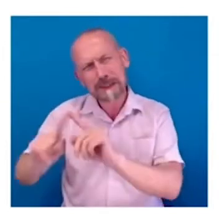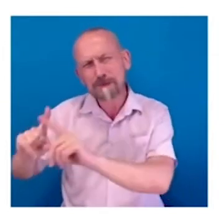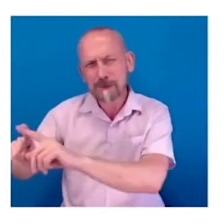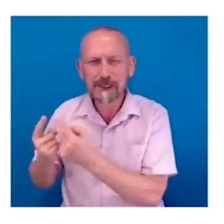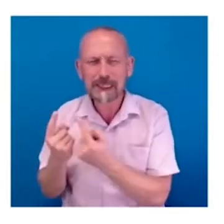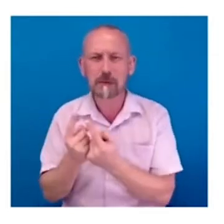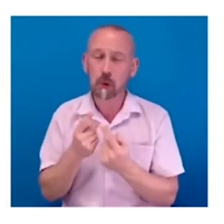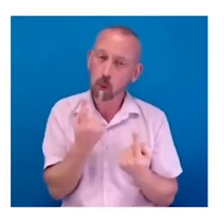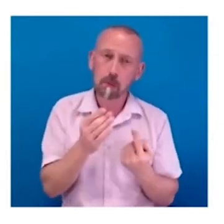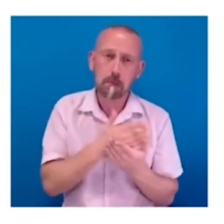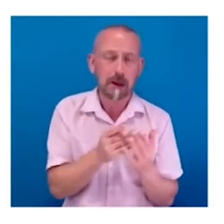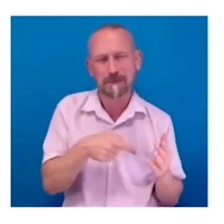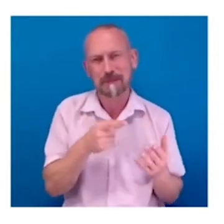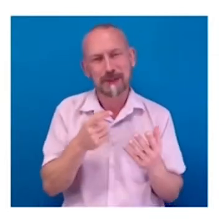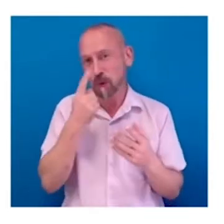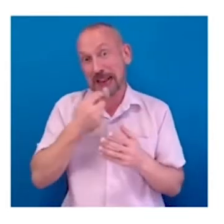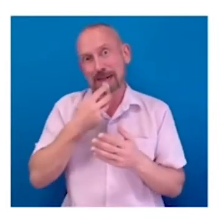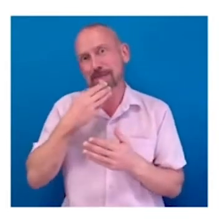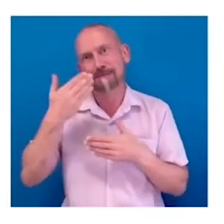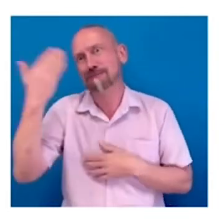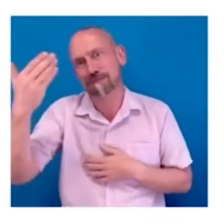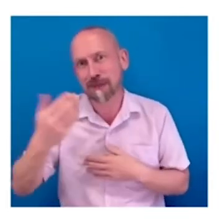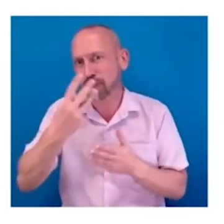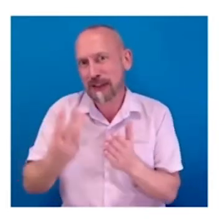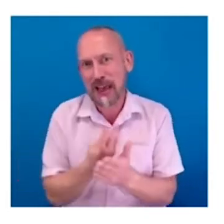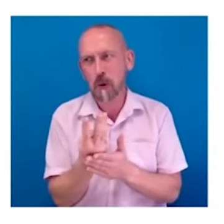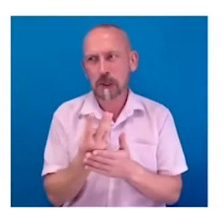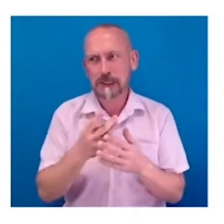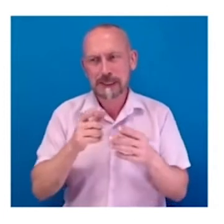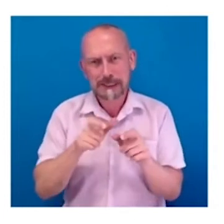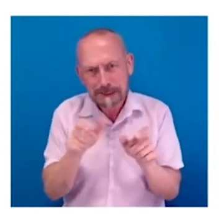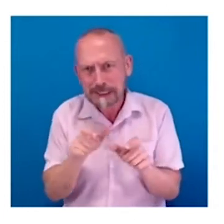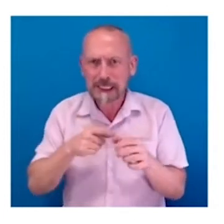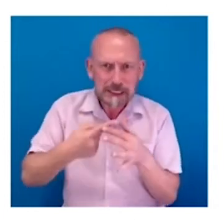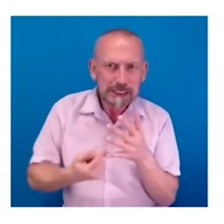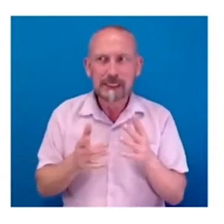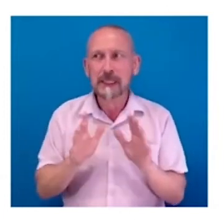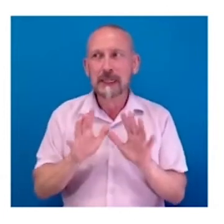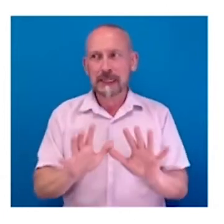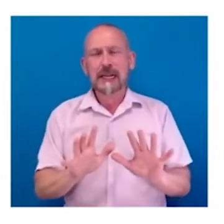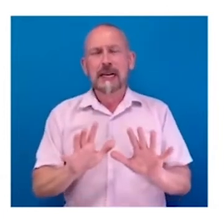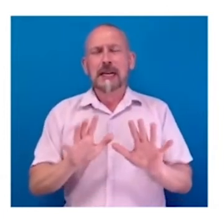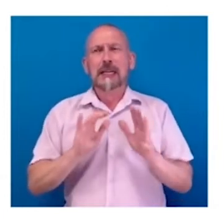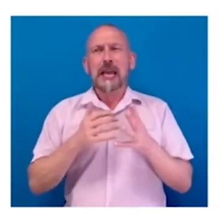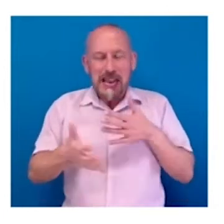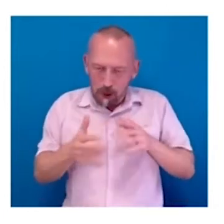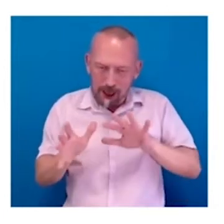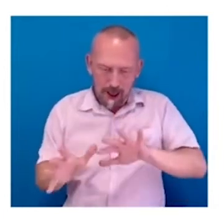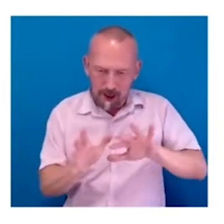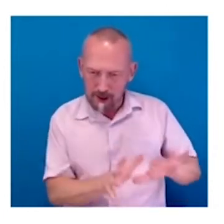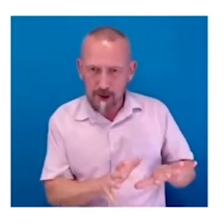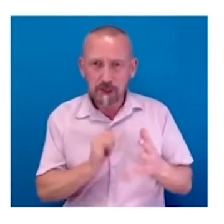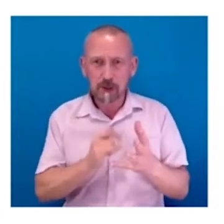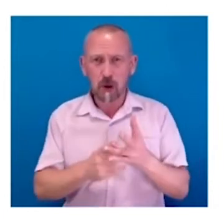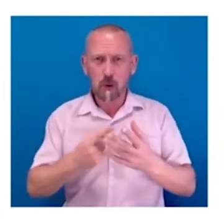presentation for the next three hours. So, anyways, we are then doing the testing